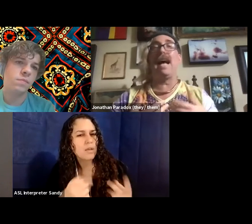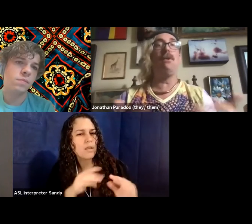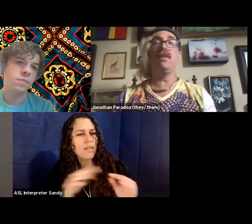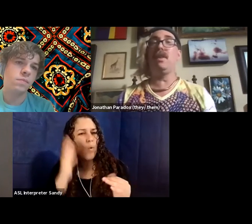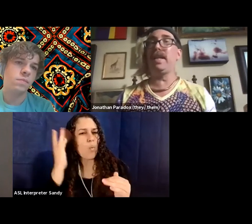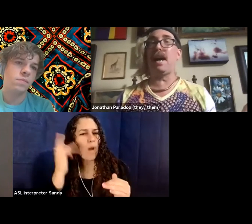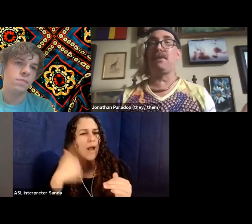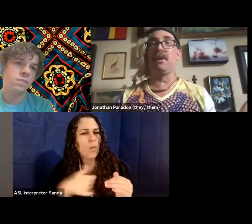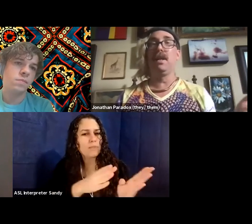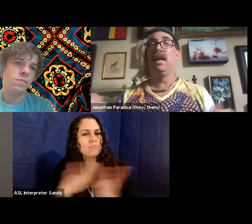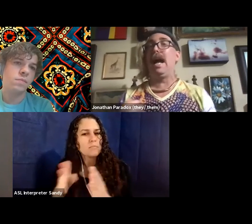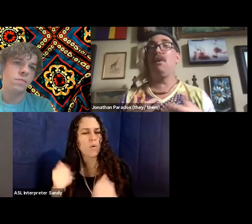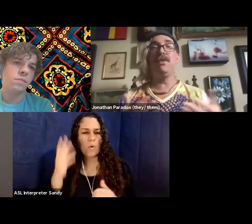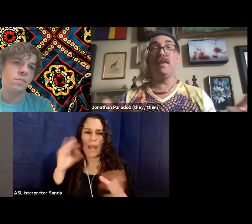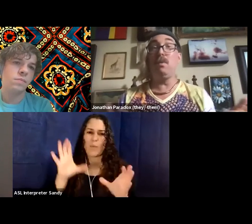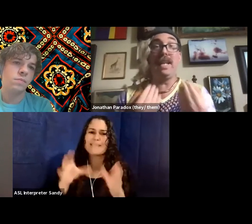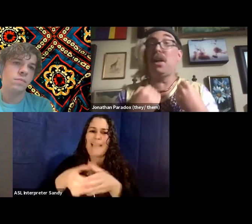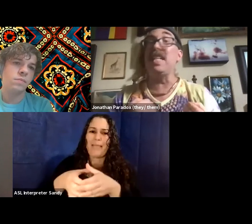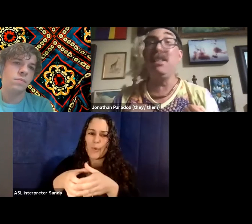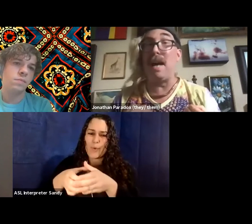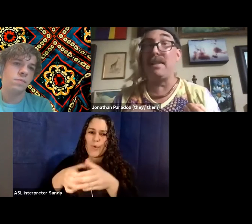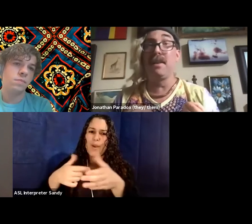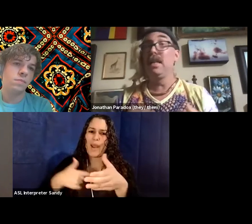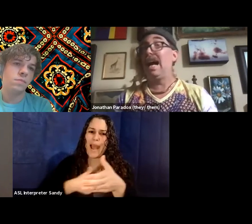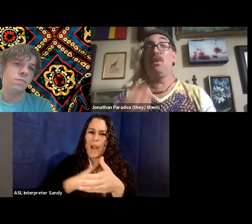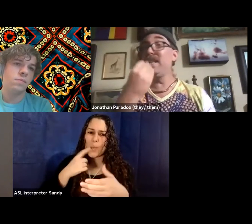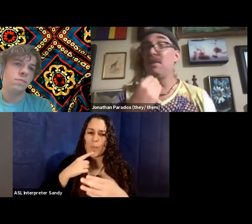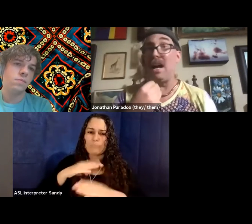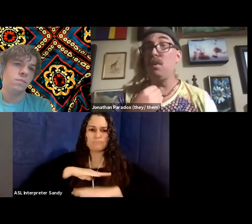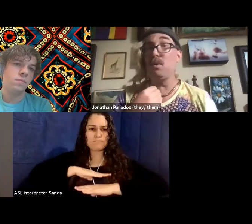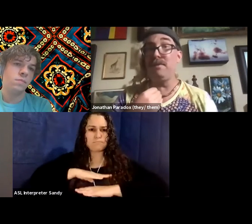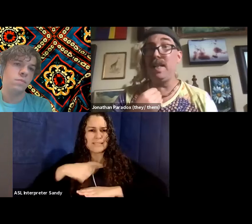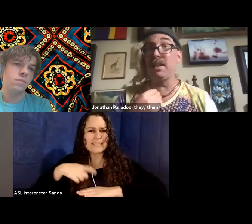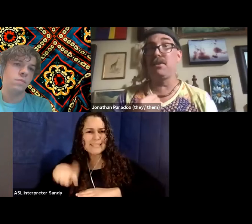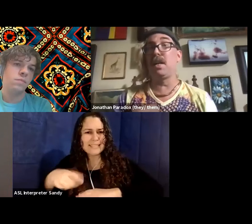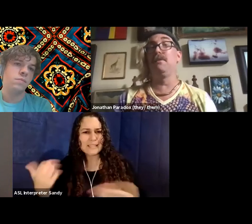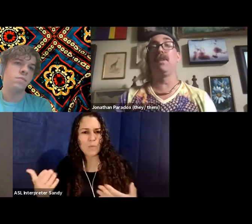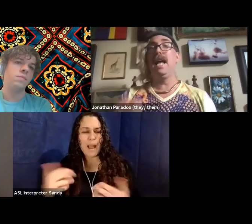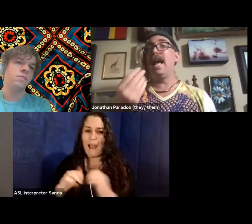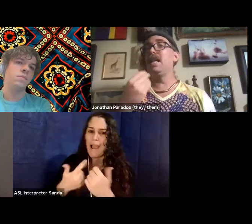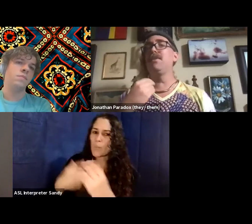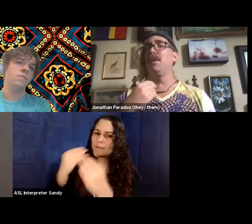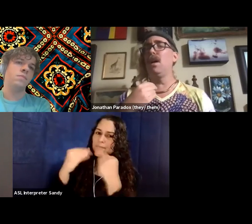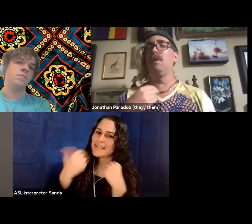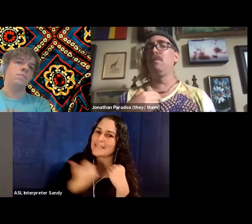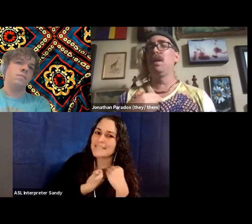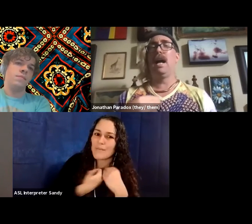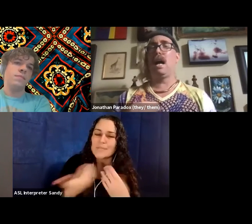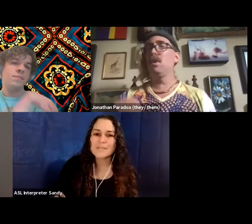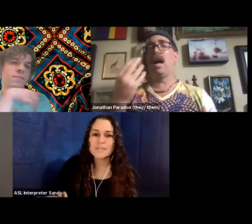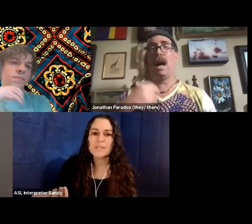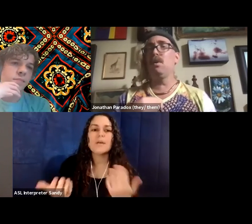we do things? How is it that we gather? How is it that we get our needs met? How do we, how are we feeding ourselves? And, um,